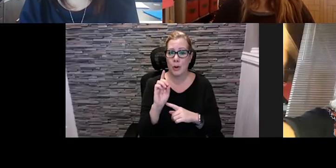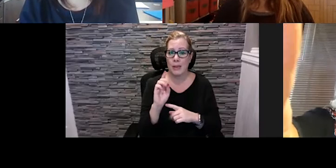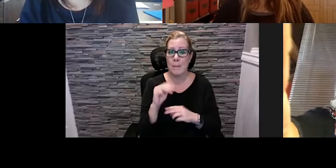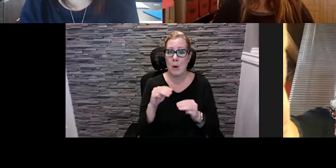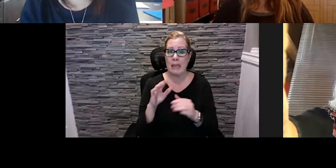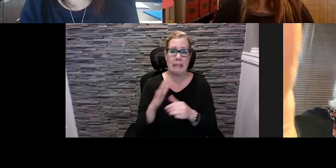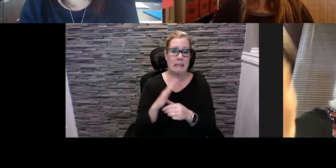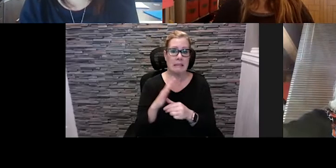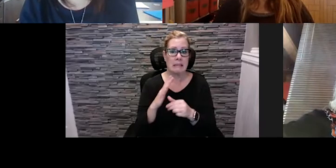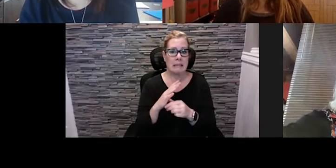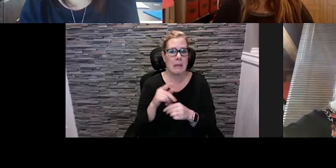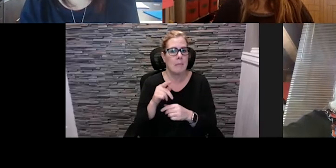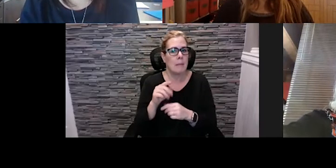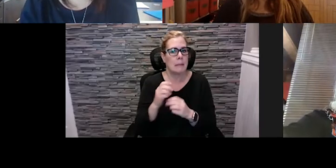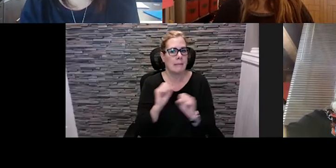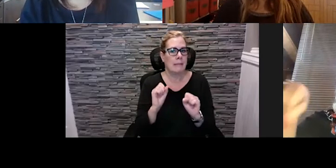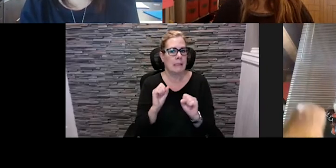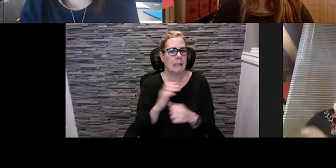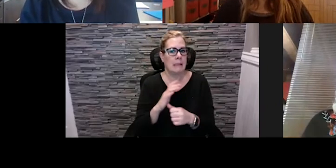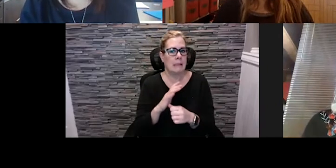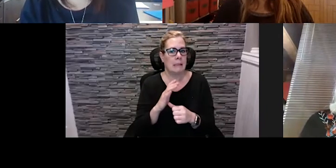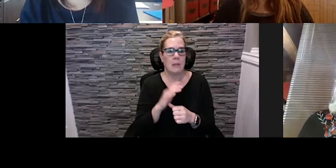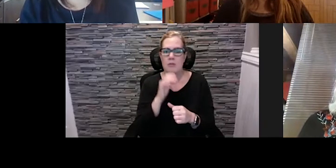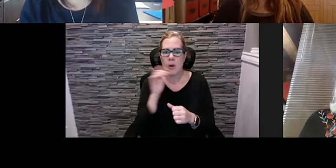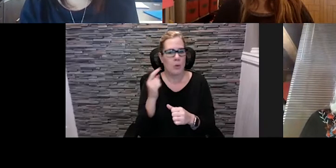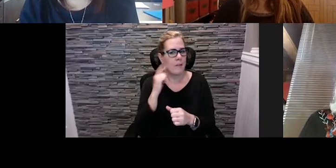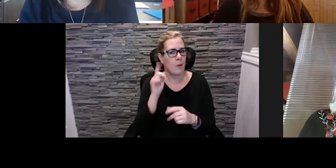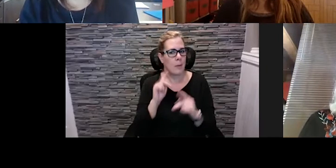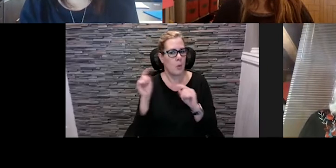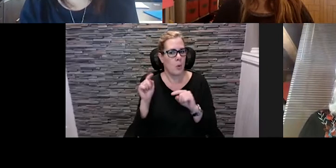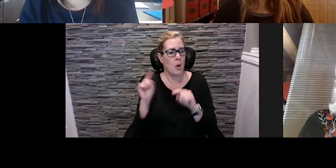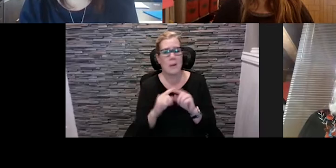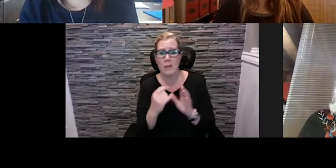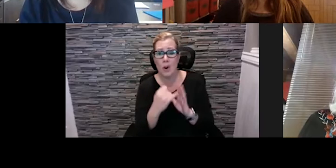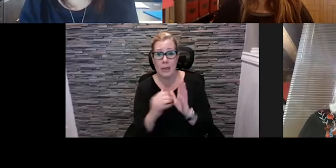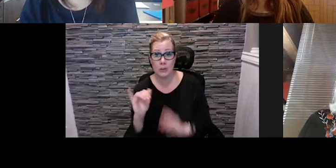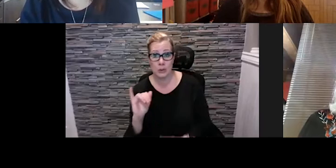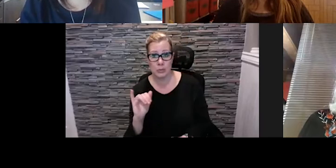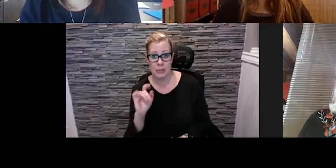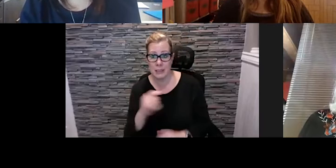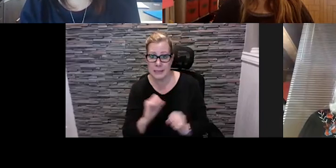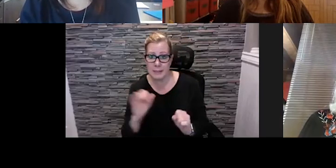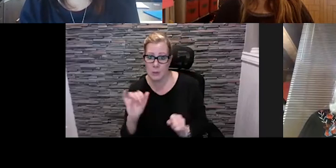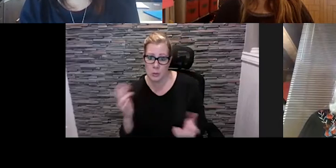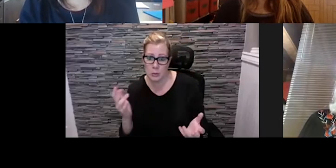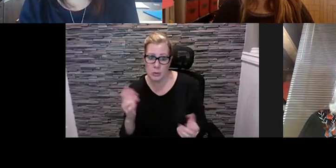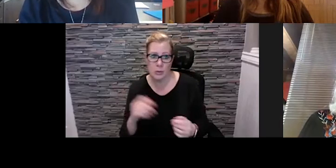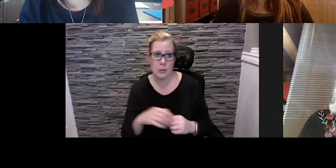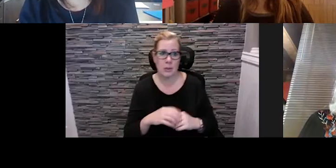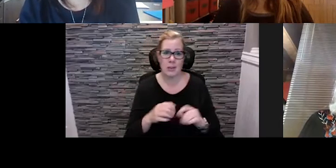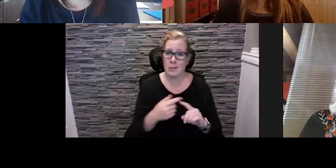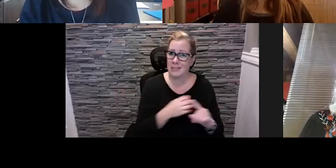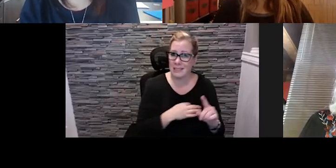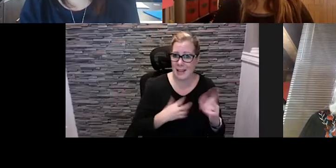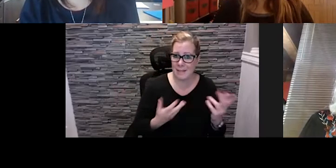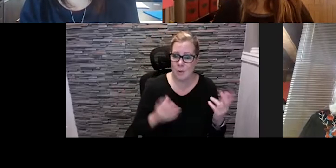safety not only of our uh the people attending but also our participants the artisans who participated in the artists uh as well as the staff so that